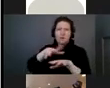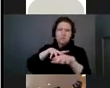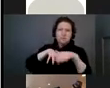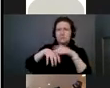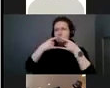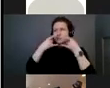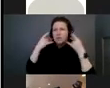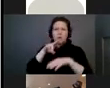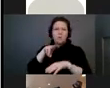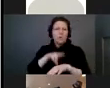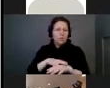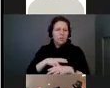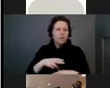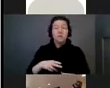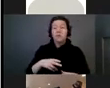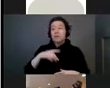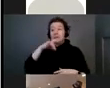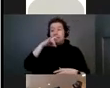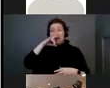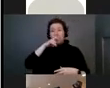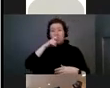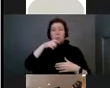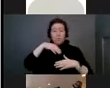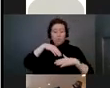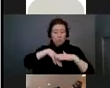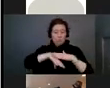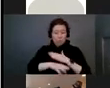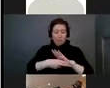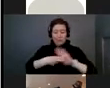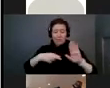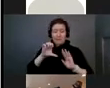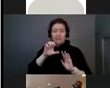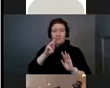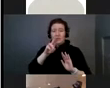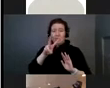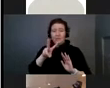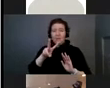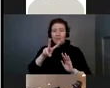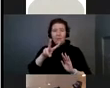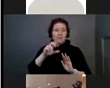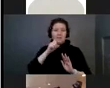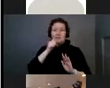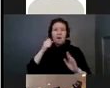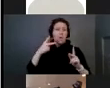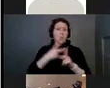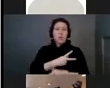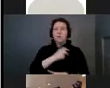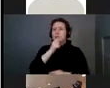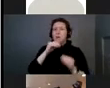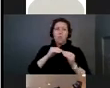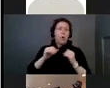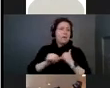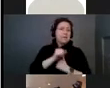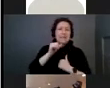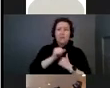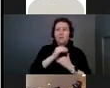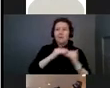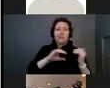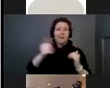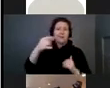who was born with CMV, is at no greater risk to that person, that provider, than any other child that walks in the door.